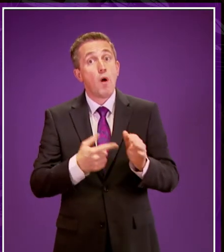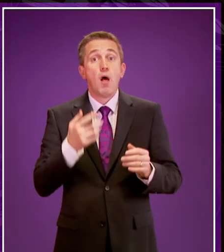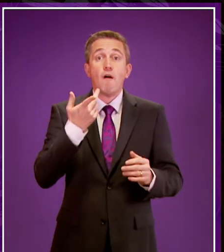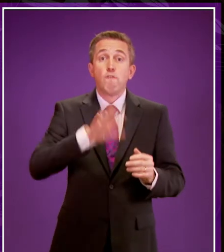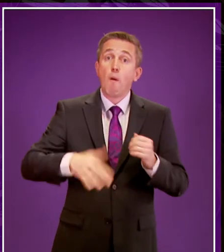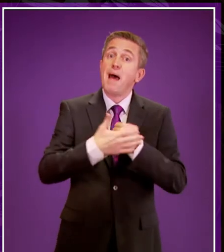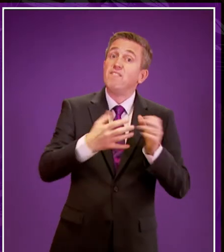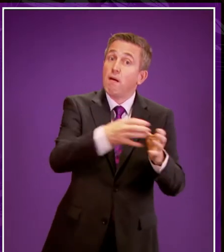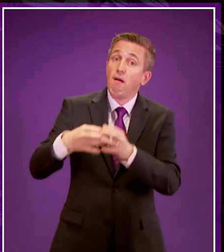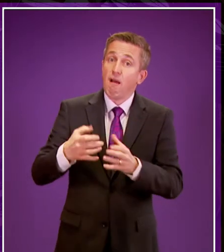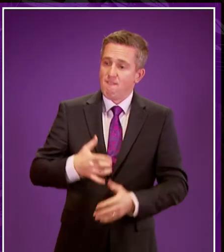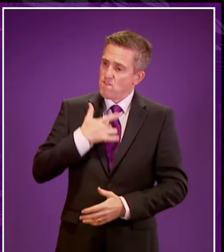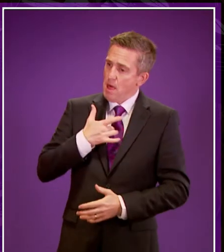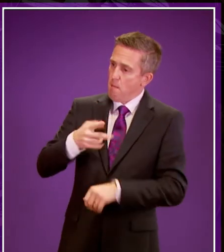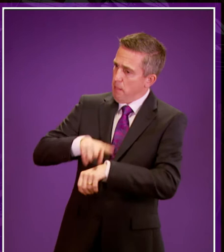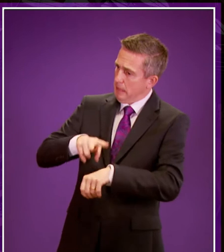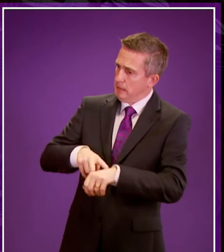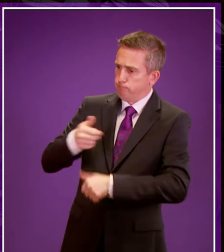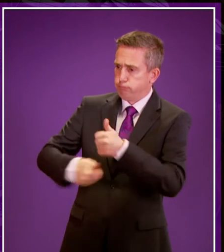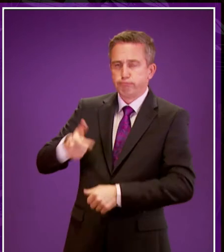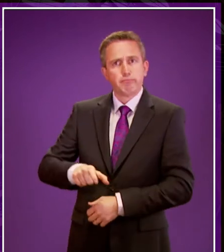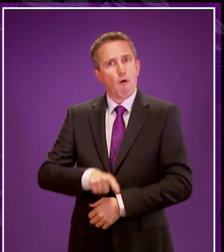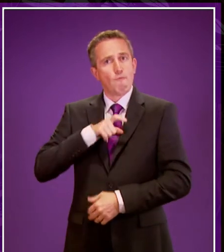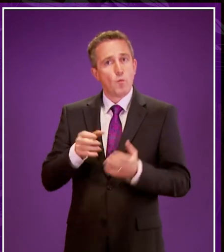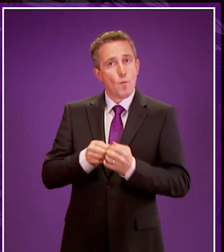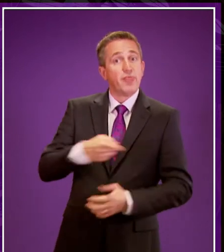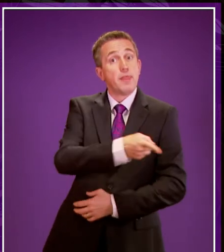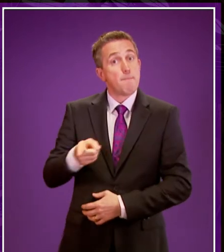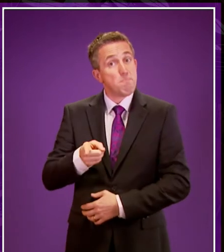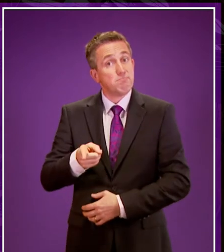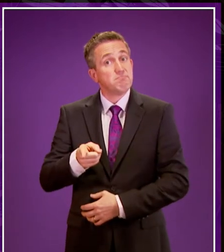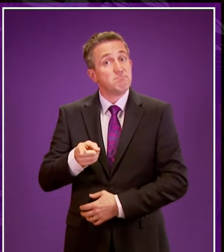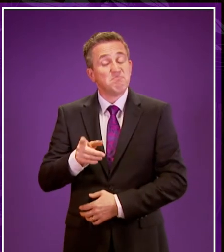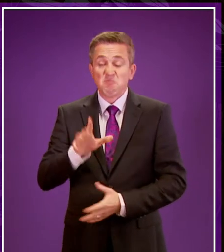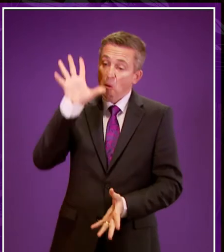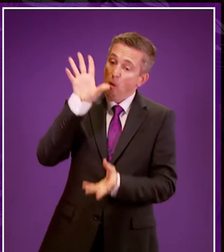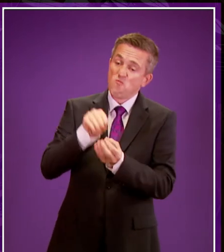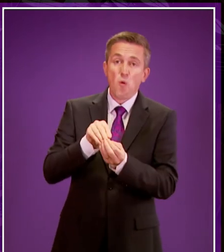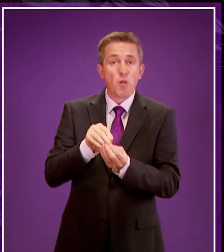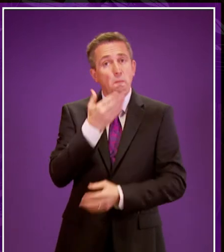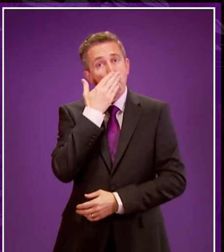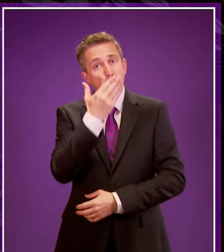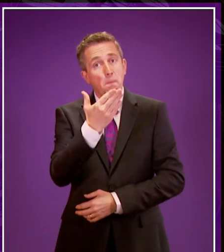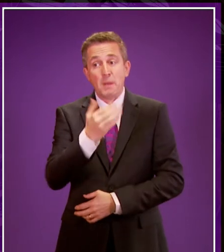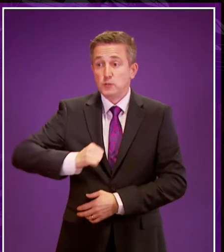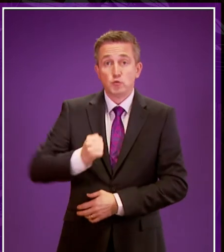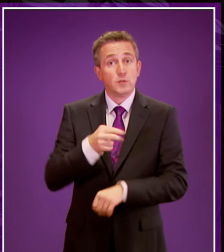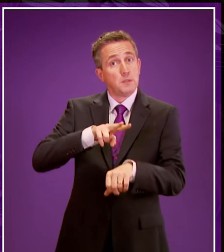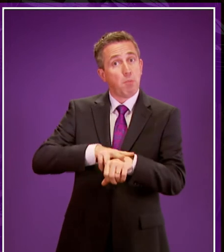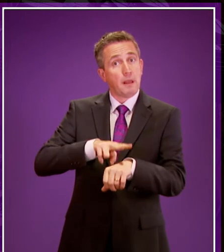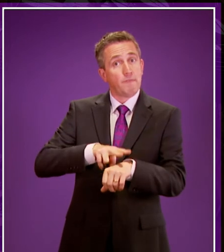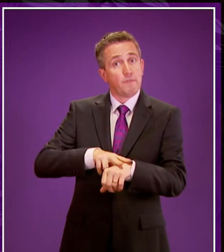level of confidence in policing within their local area. Officer, overall confidence in the police service in Scotland